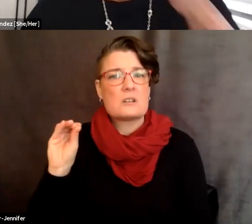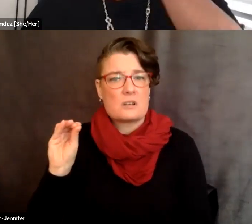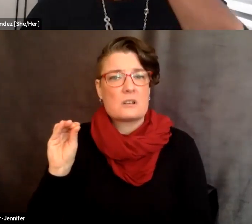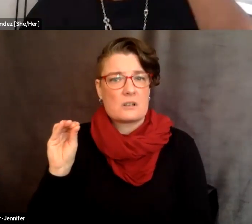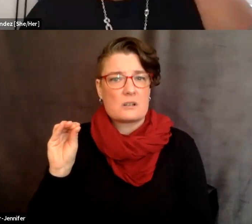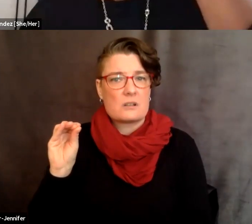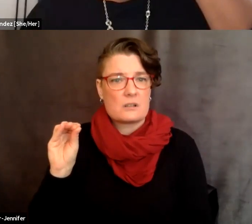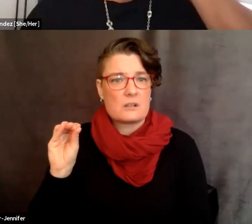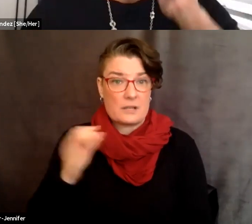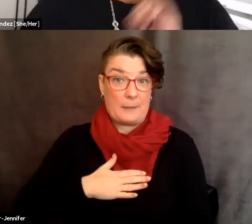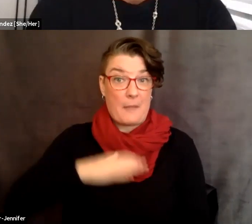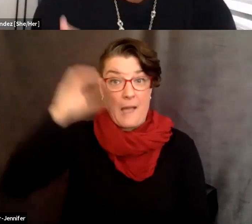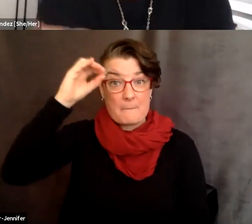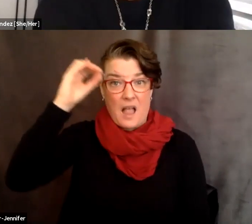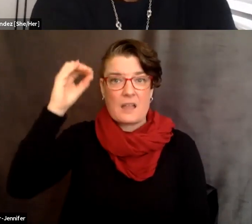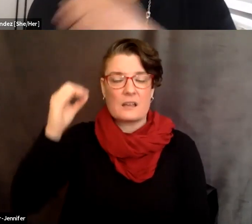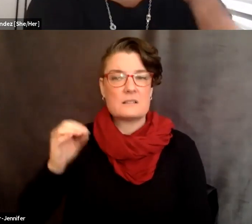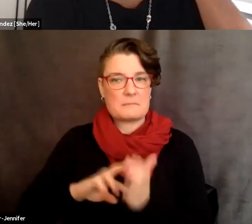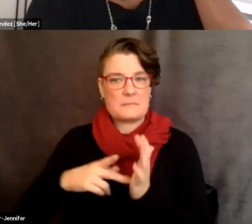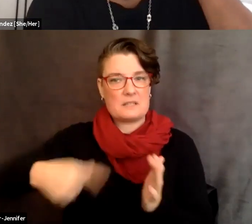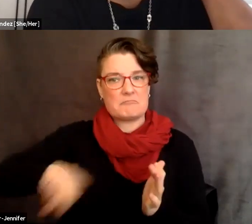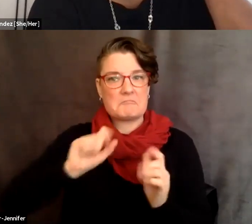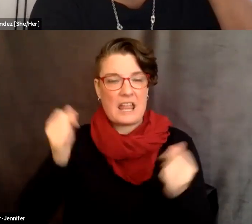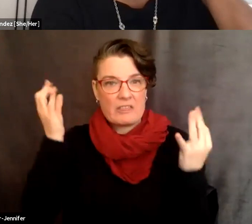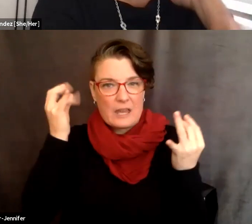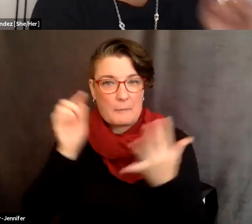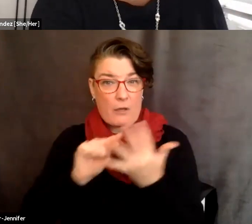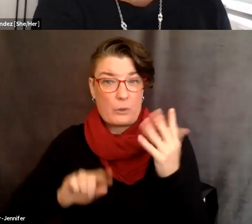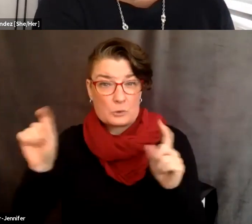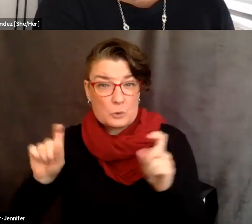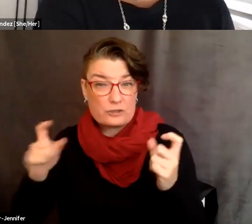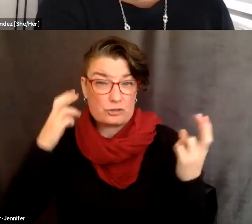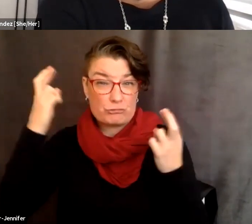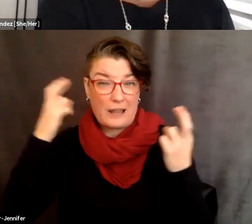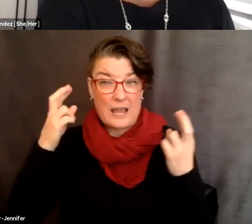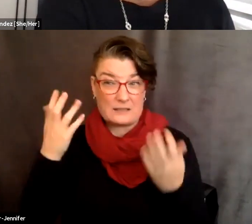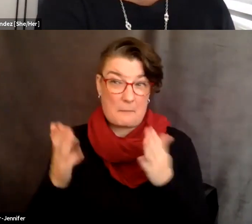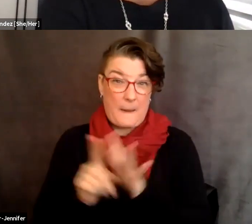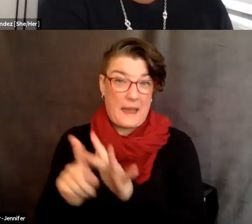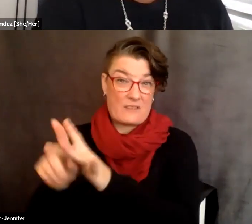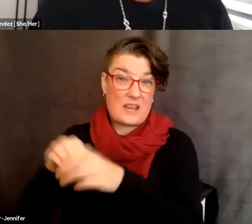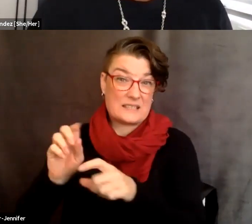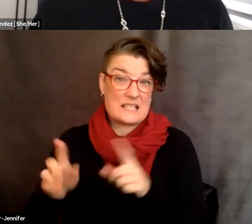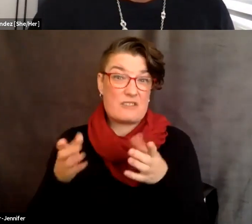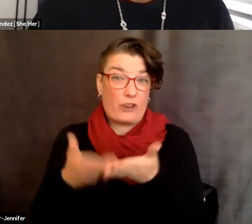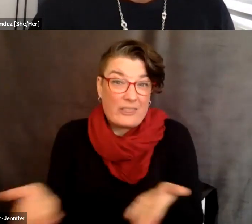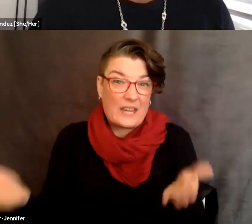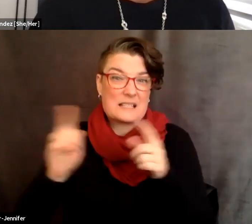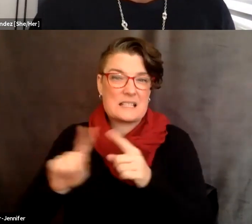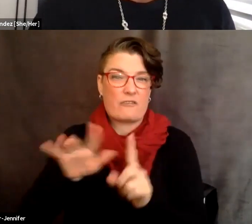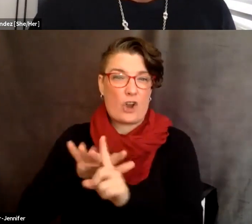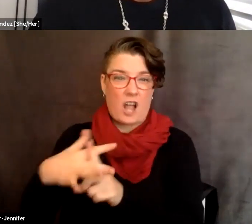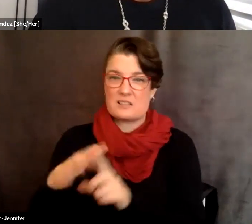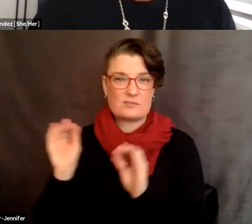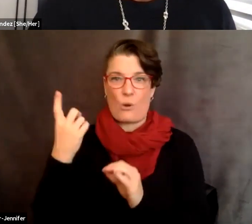it, it just, in my mind invites us to think about those questions and recognize that they might manifest and mean different things in different contexts. There is